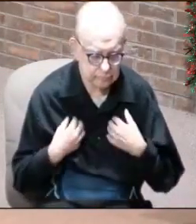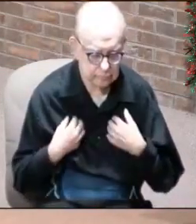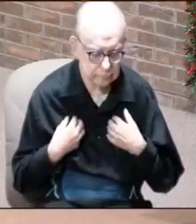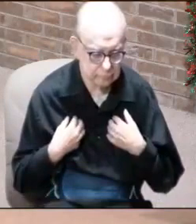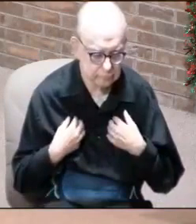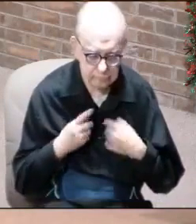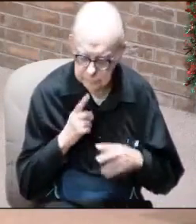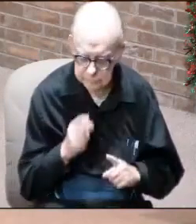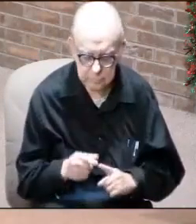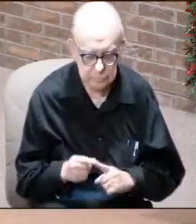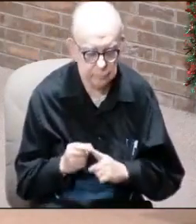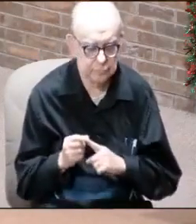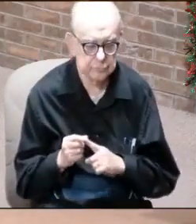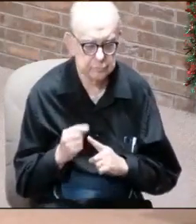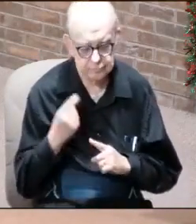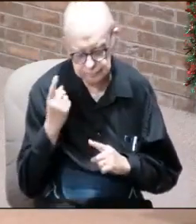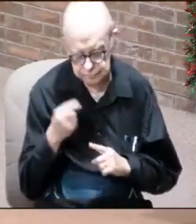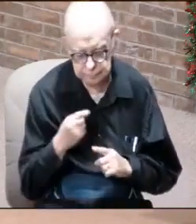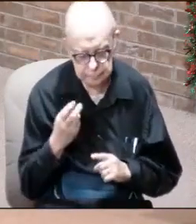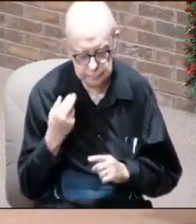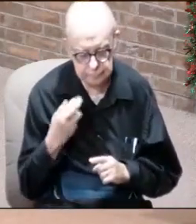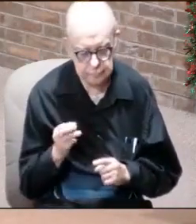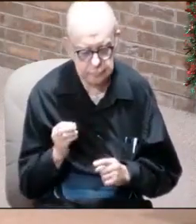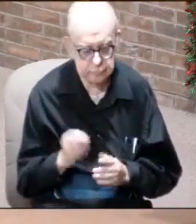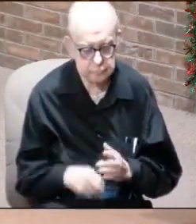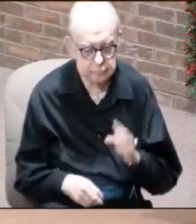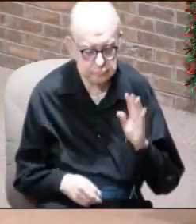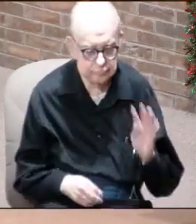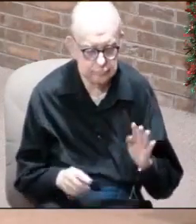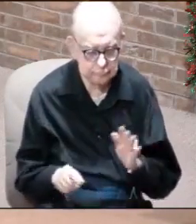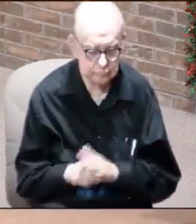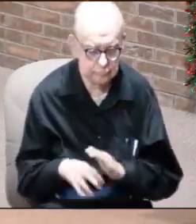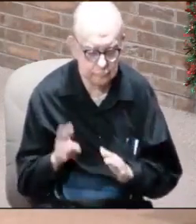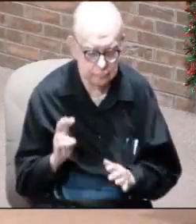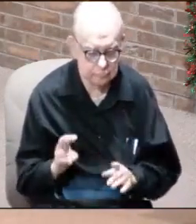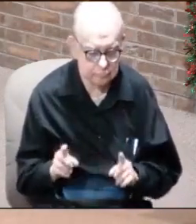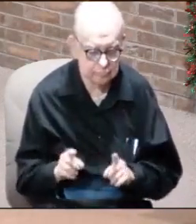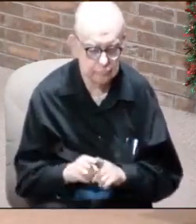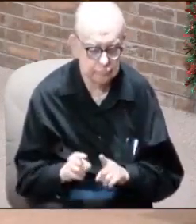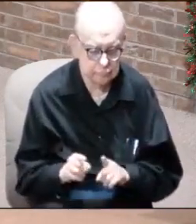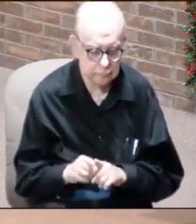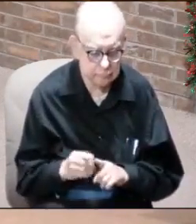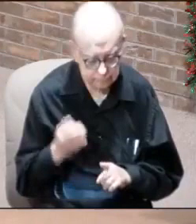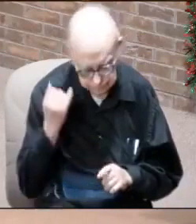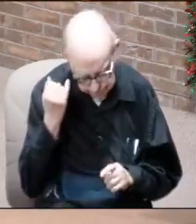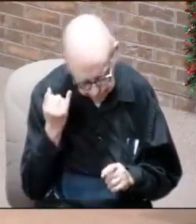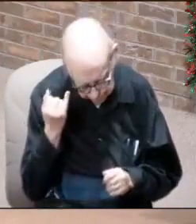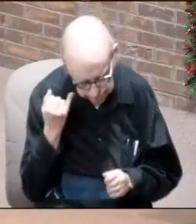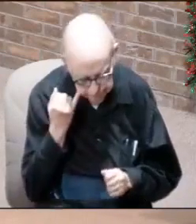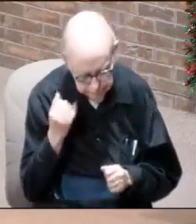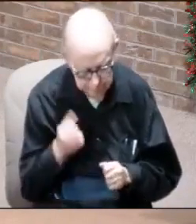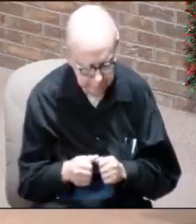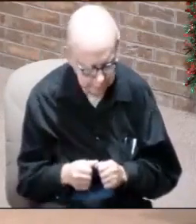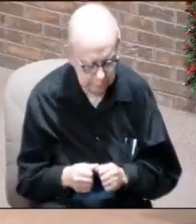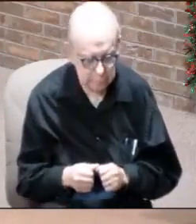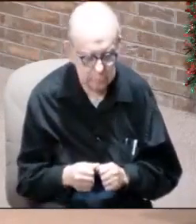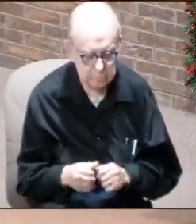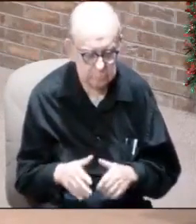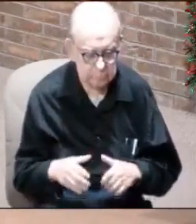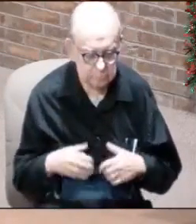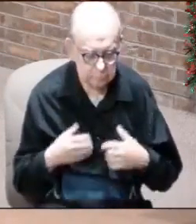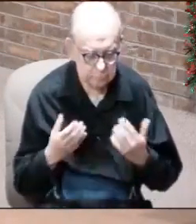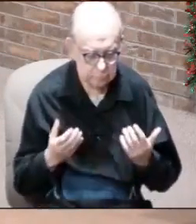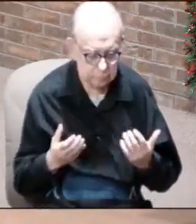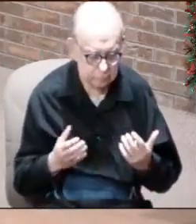unique appearance out of Revelation chapter 4, in verse number 7. And it's also, if you remember, the living creatures